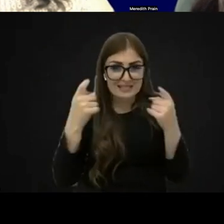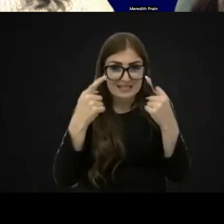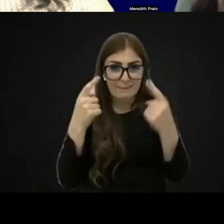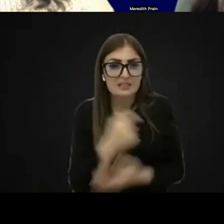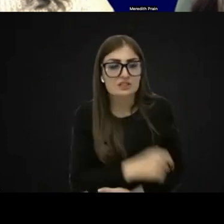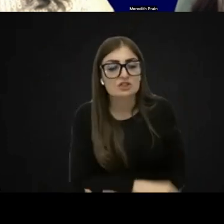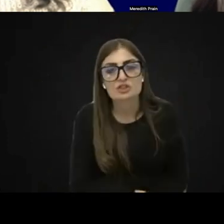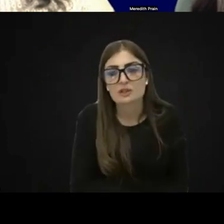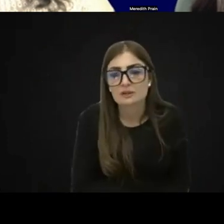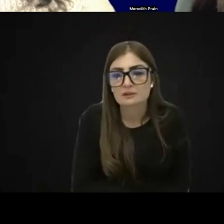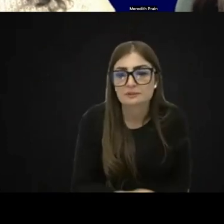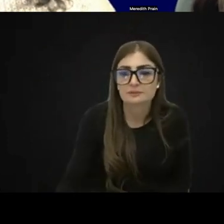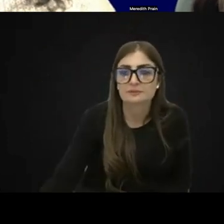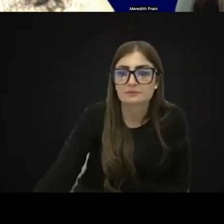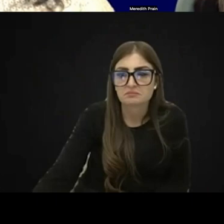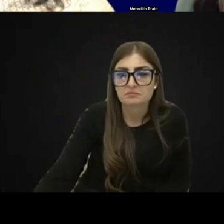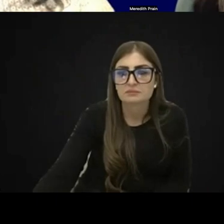vision?